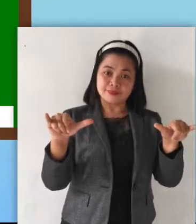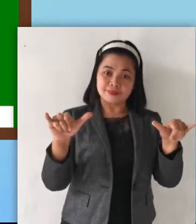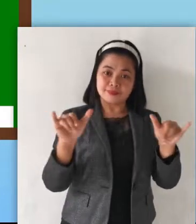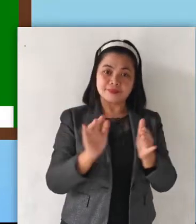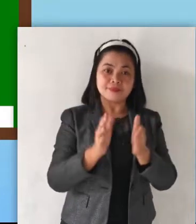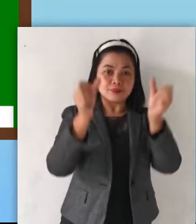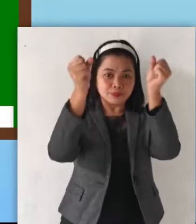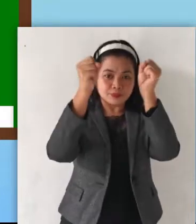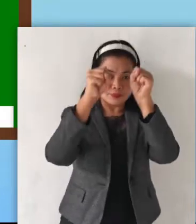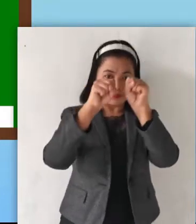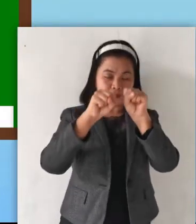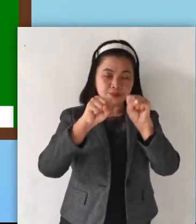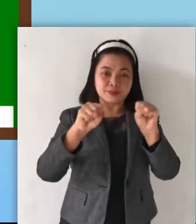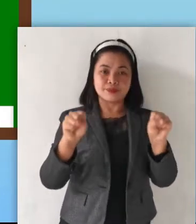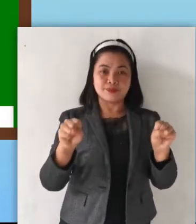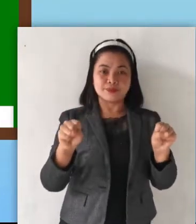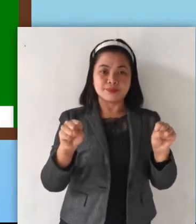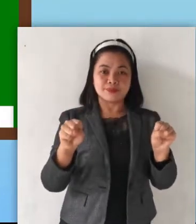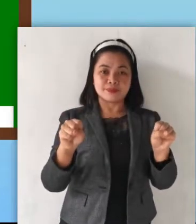shape,